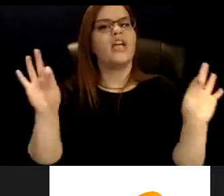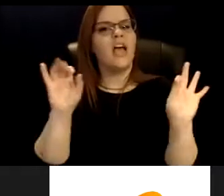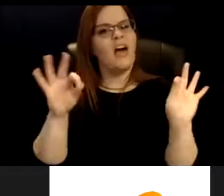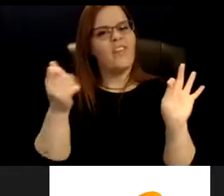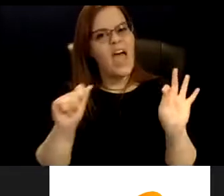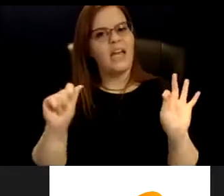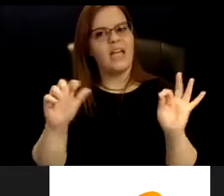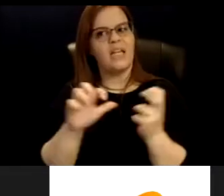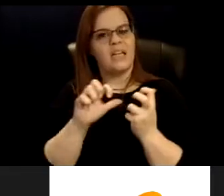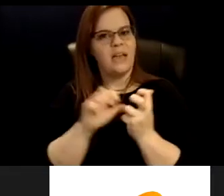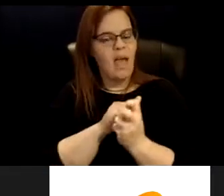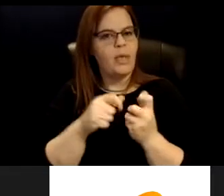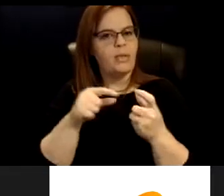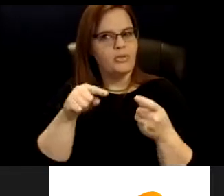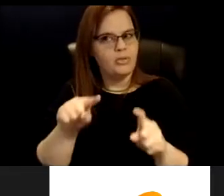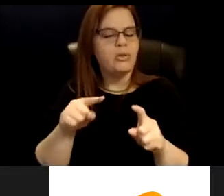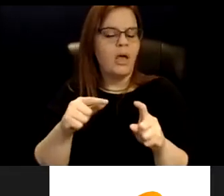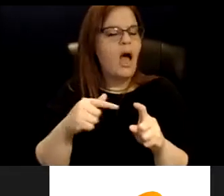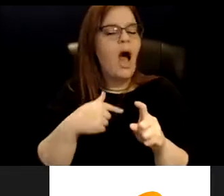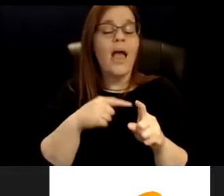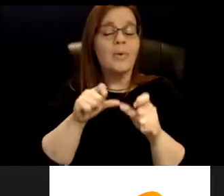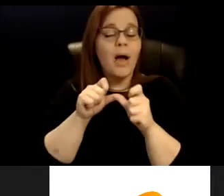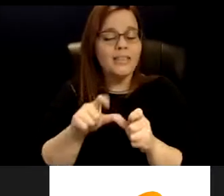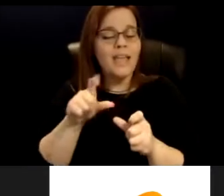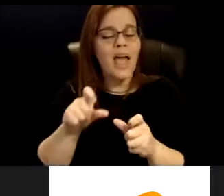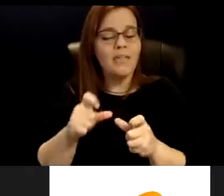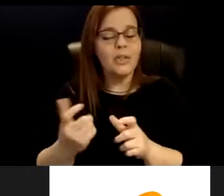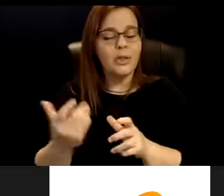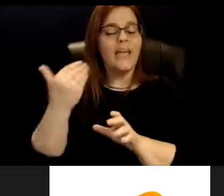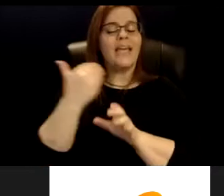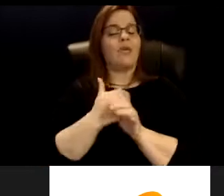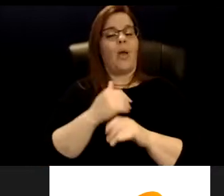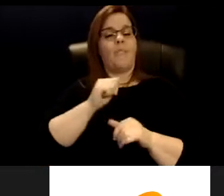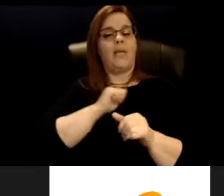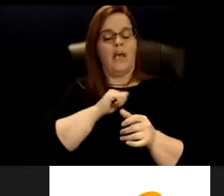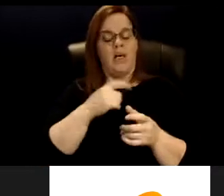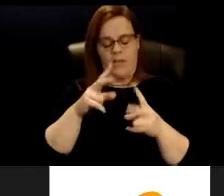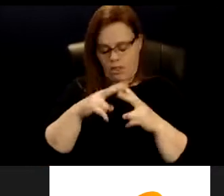constantly having to disrupt even myself. So it's definitely something everyone should do.